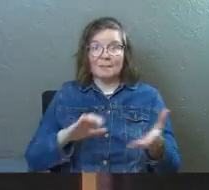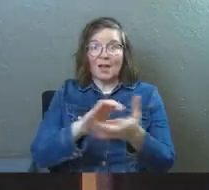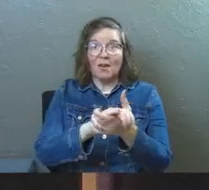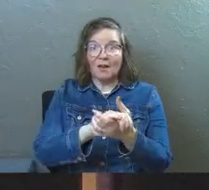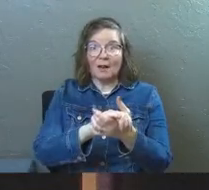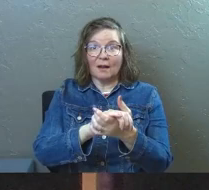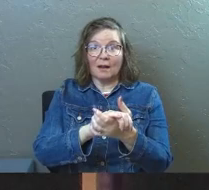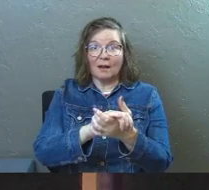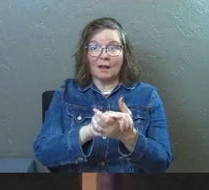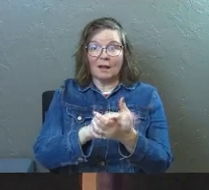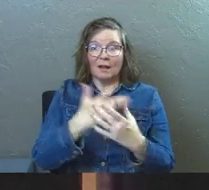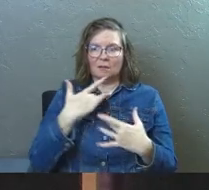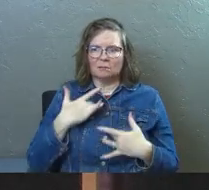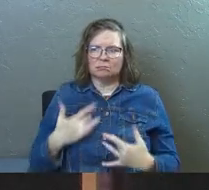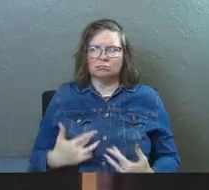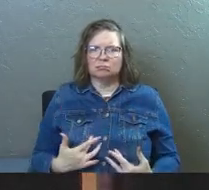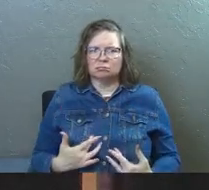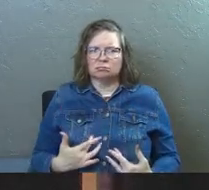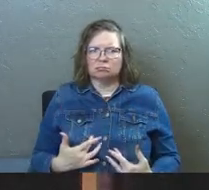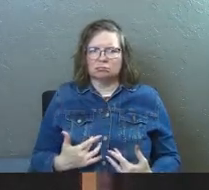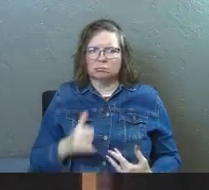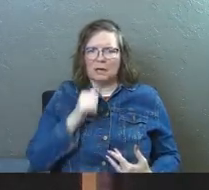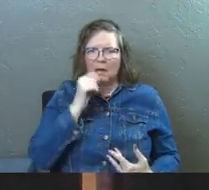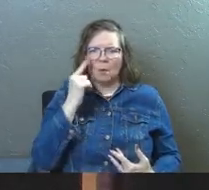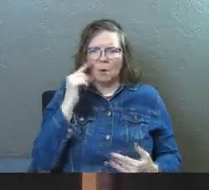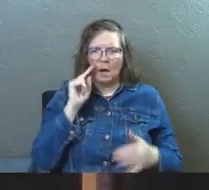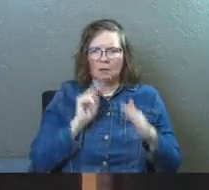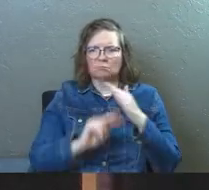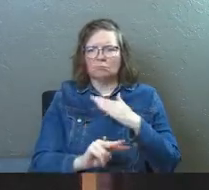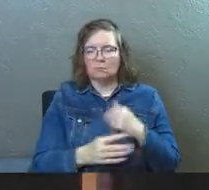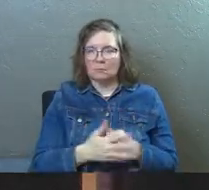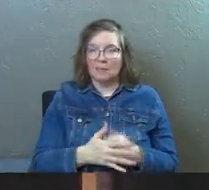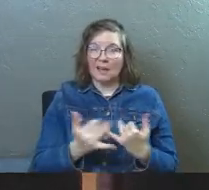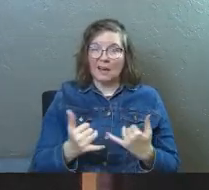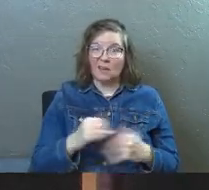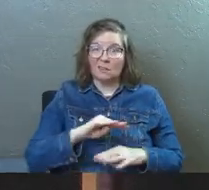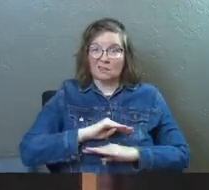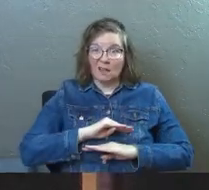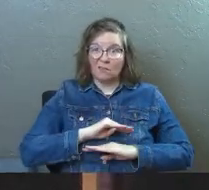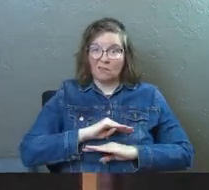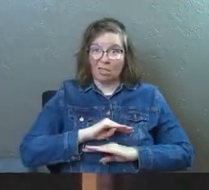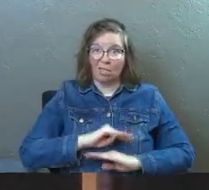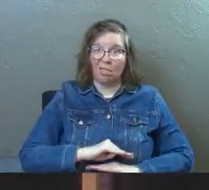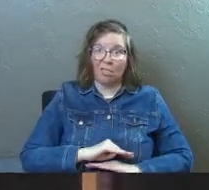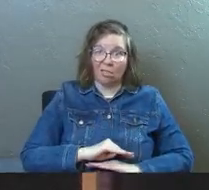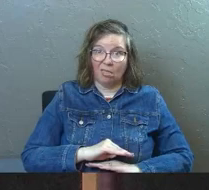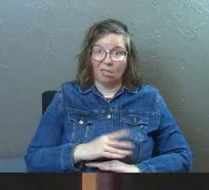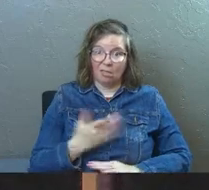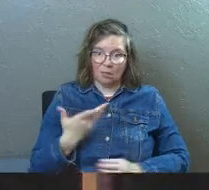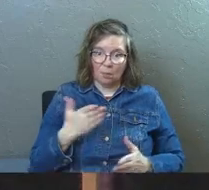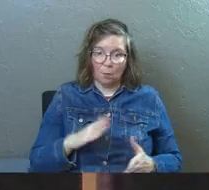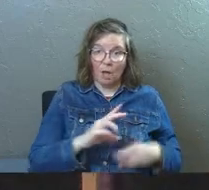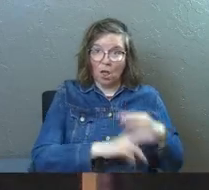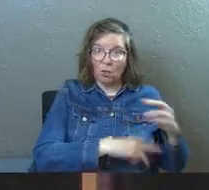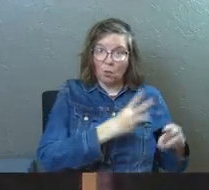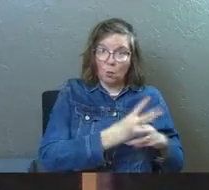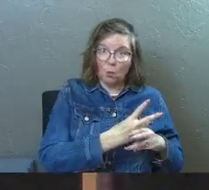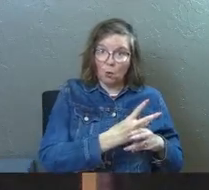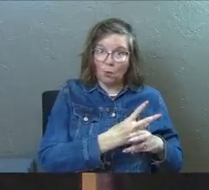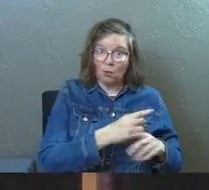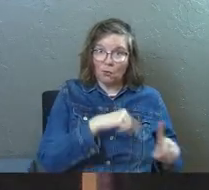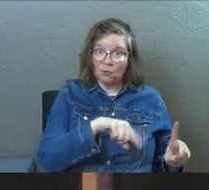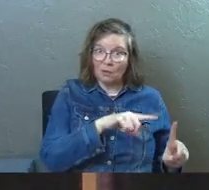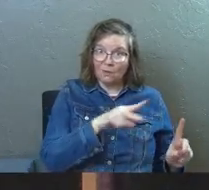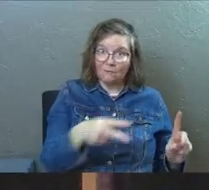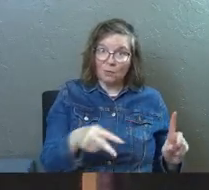marriage. But your lack of satisfaction today, you've taken that lack of satisfaction the way the world takes